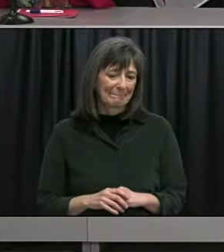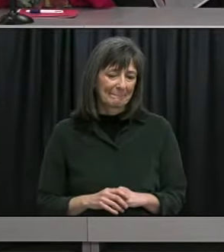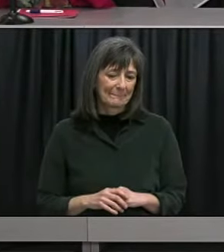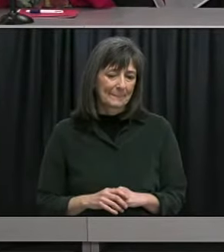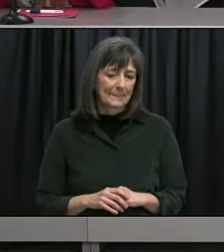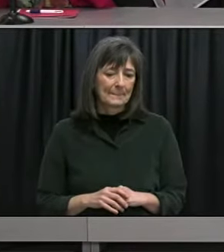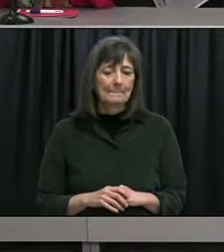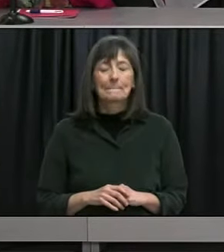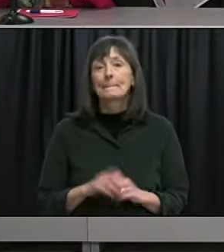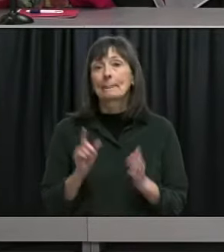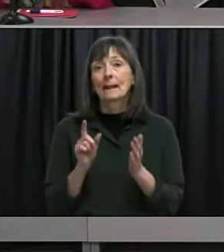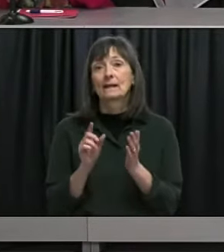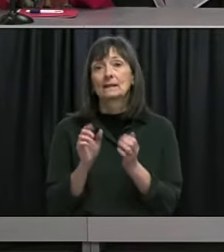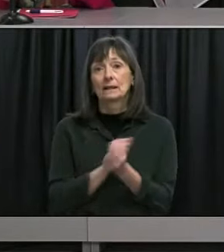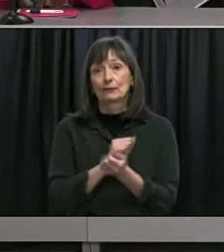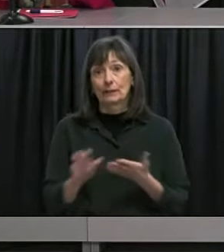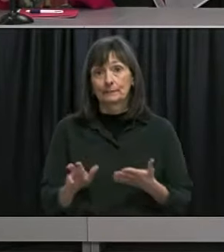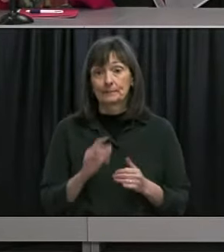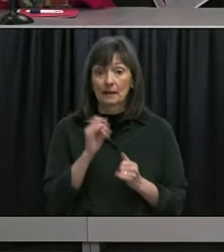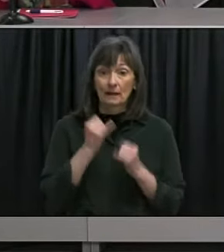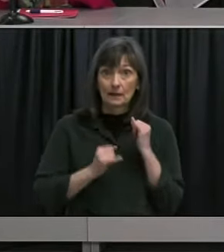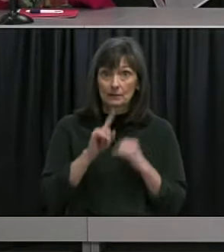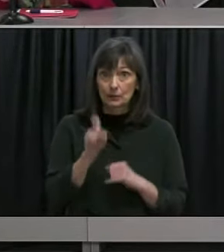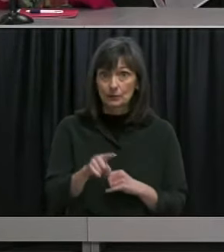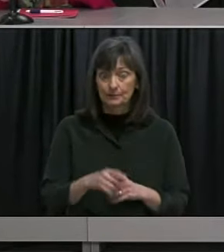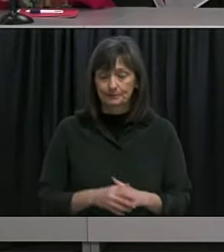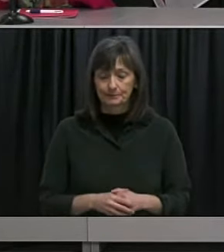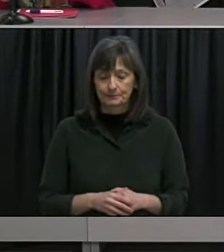Peter Jackson with the telegram do you have a final question